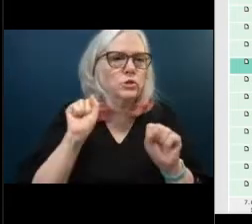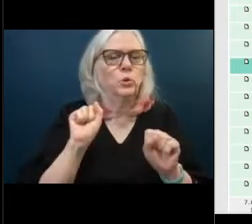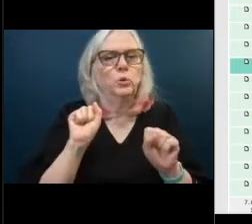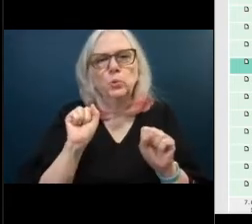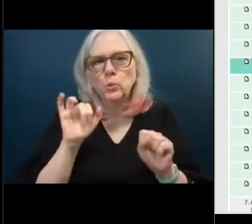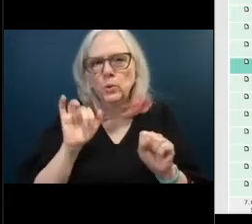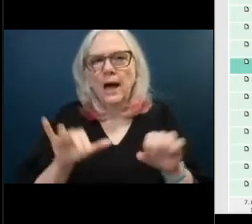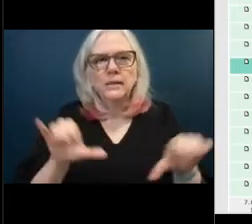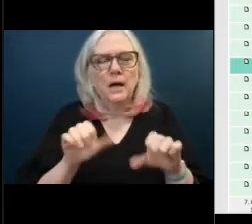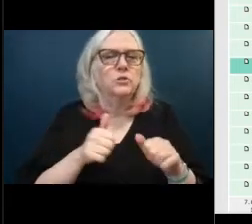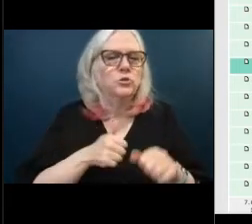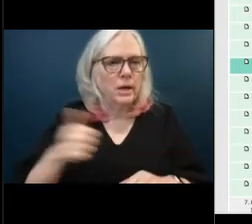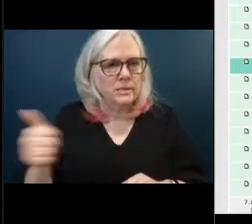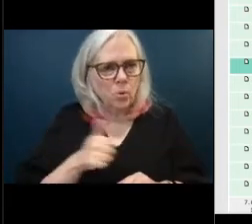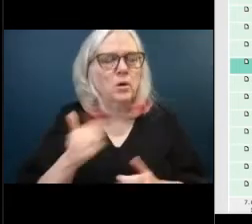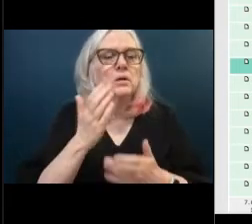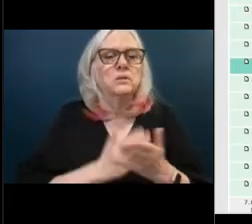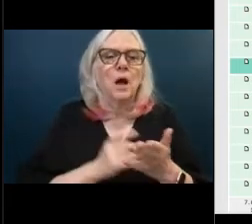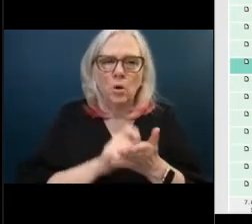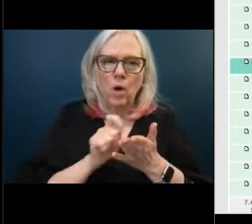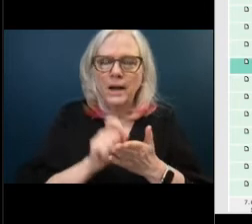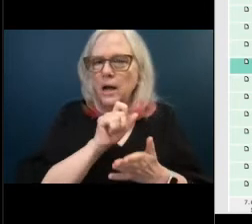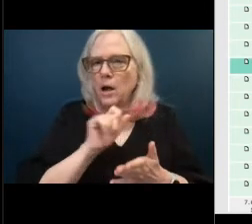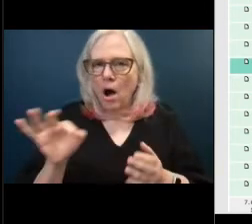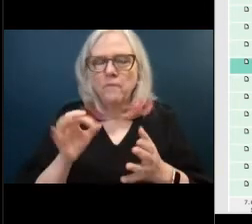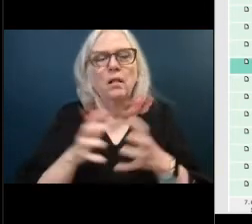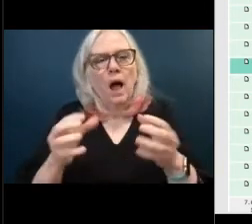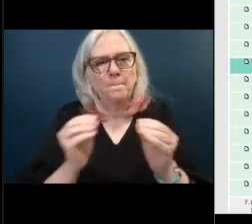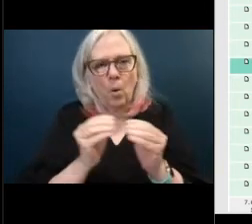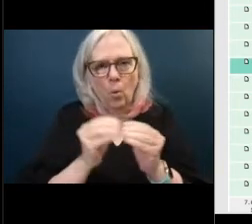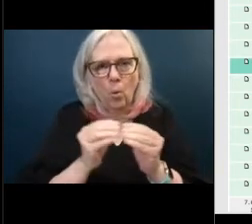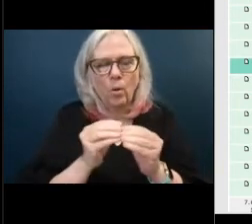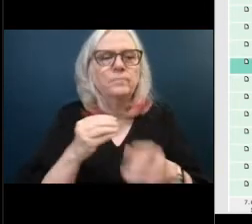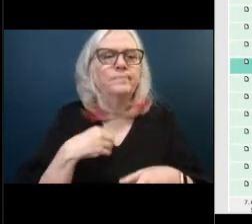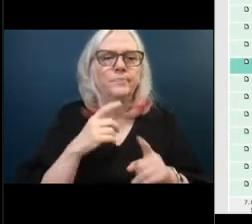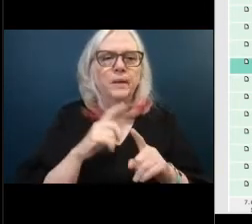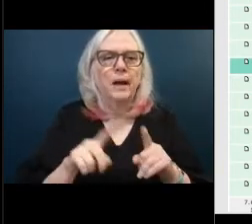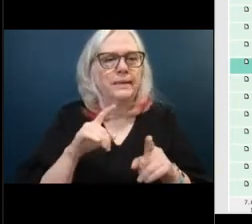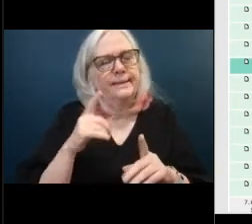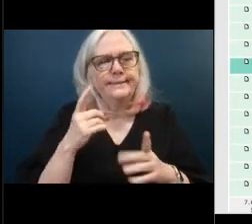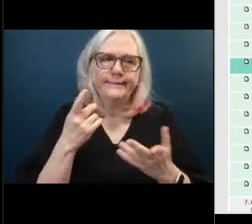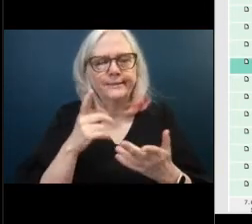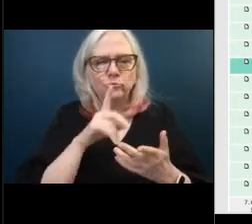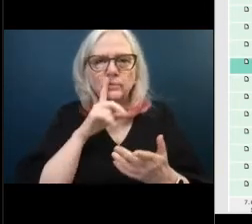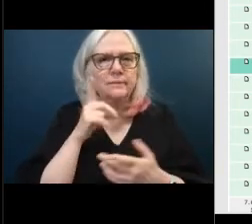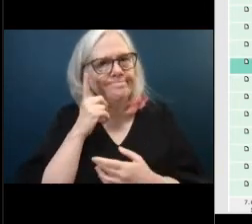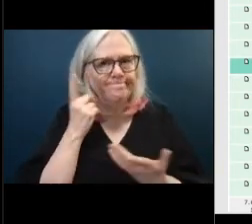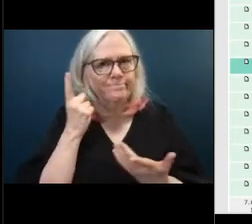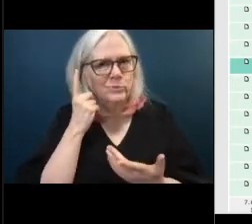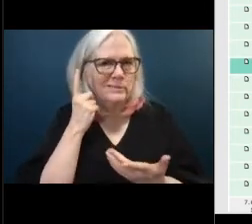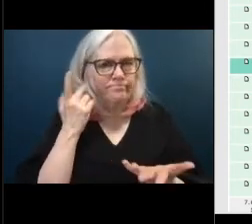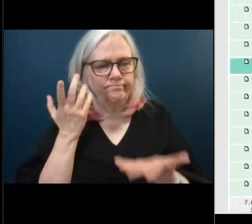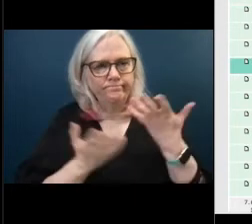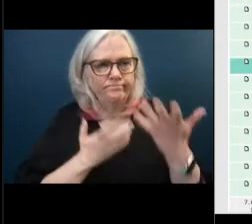much more um it's speculative to just assume the socioeconomic is the other part i want to make sure that we